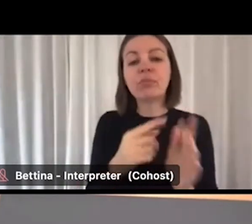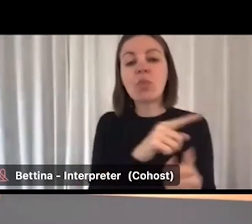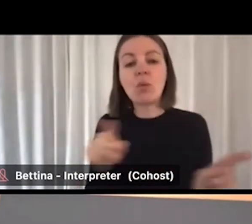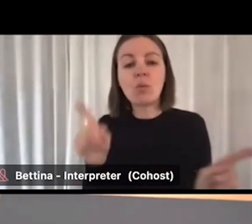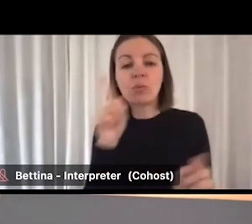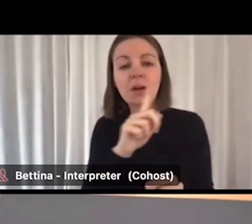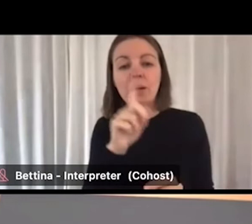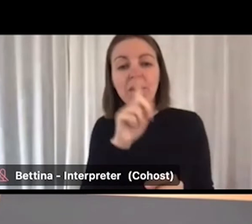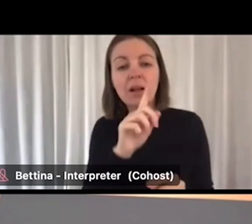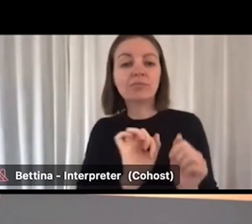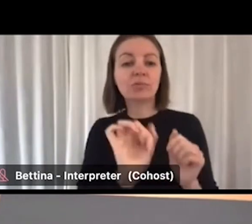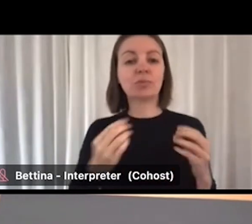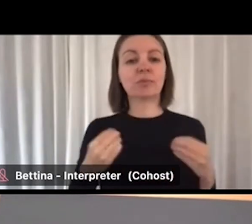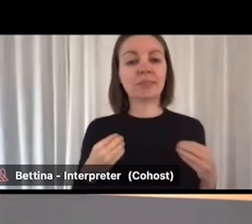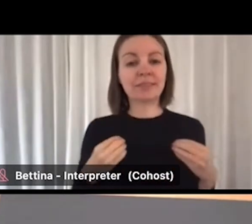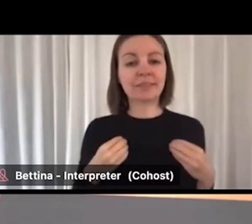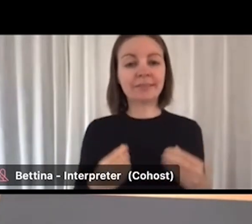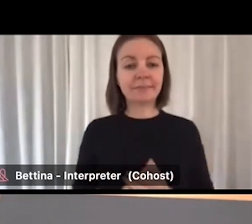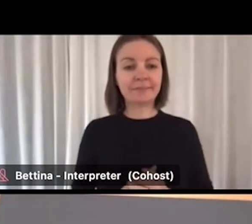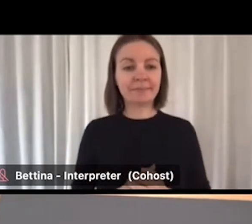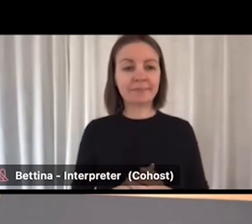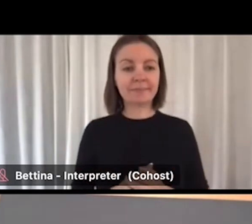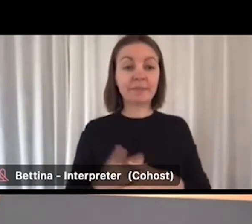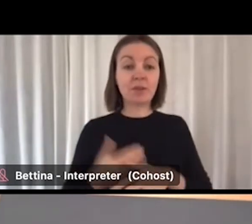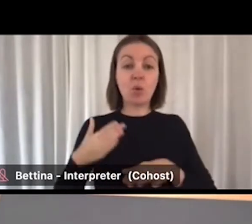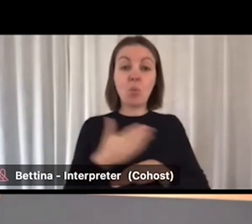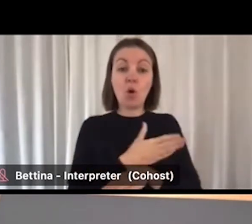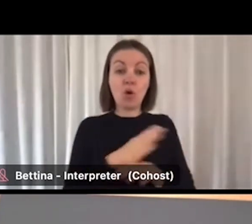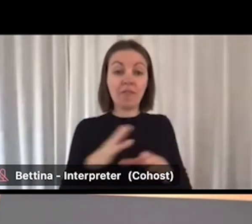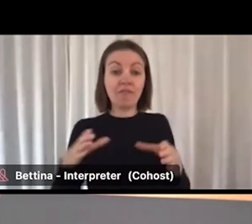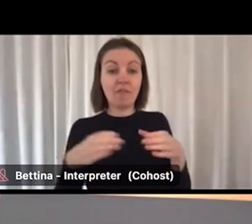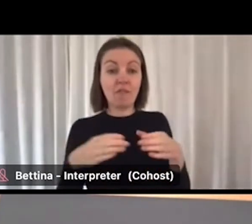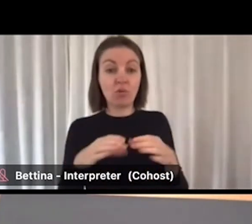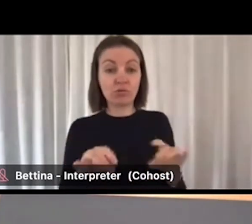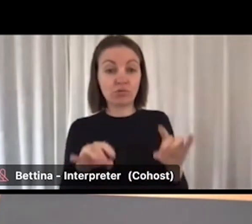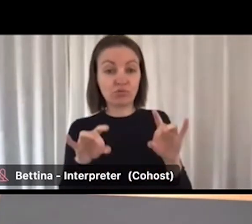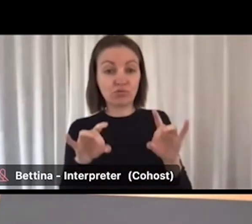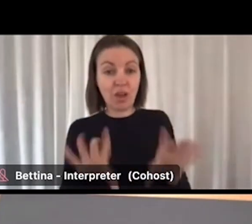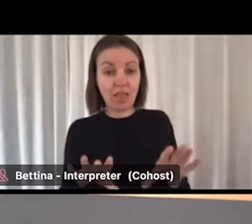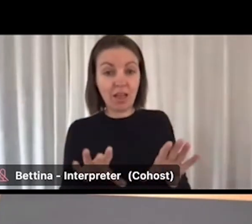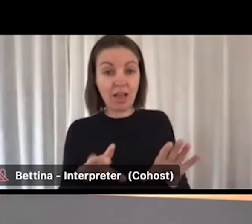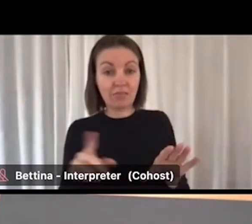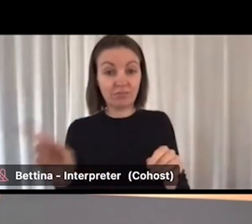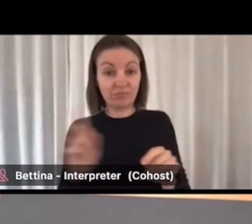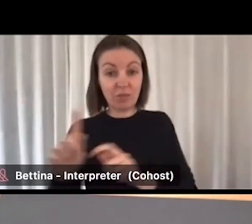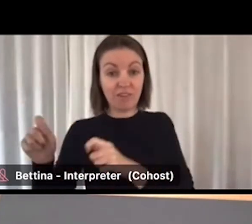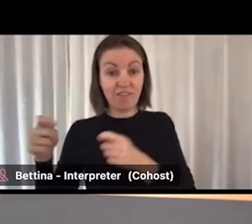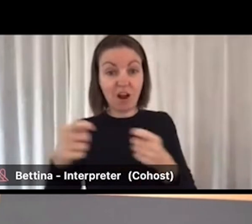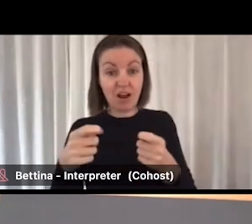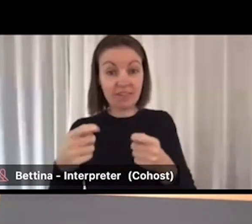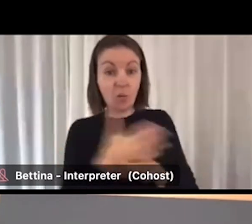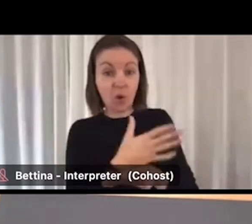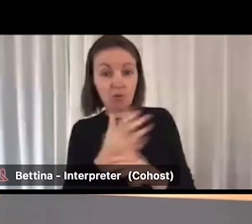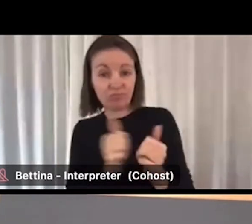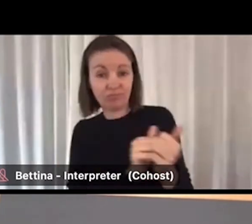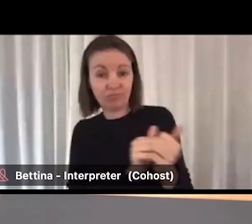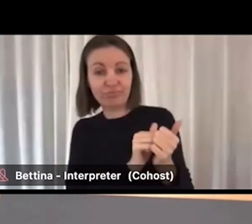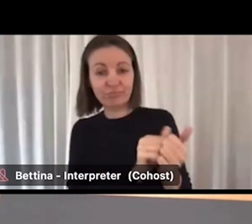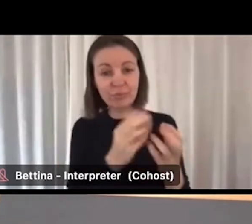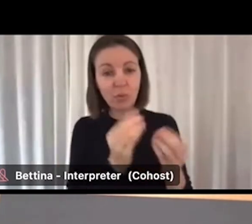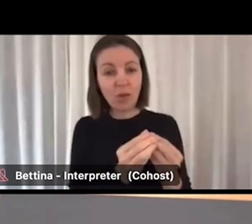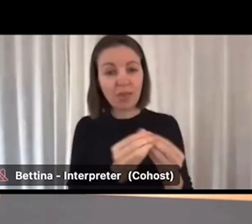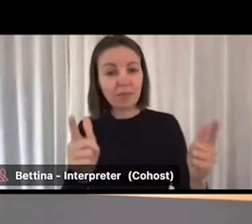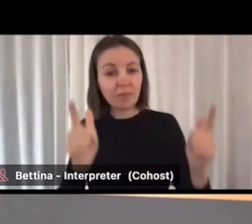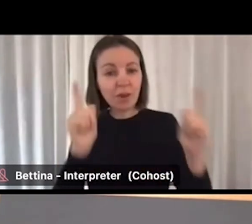So what do they do? So part of Workforce Australia providers role is to work really closely with employers to understand their